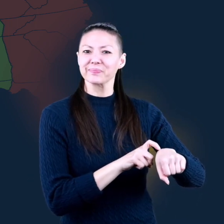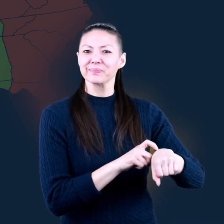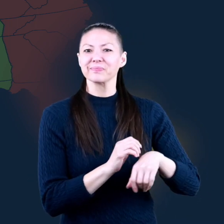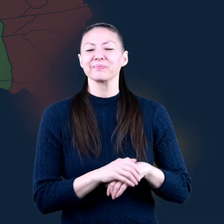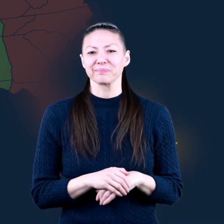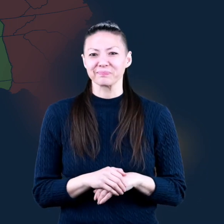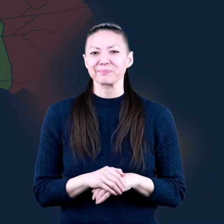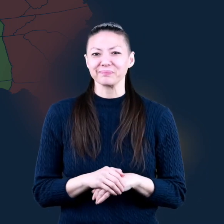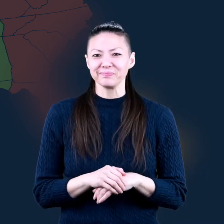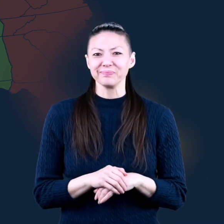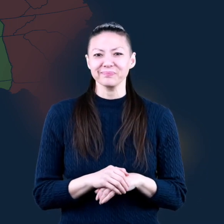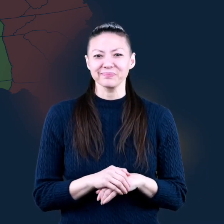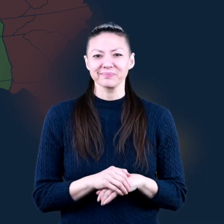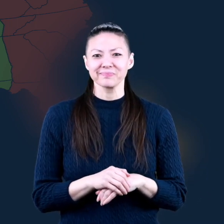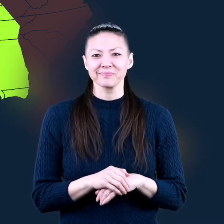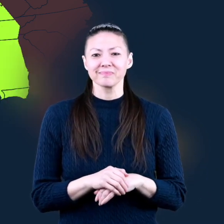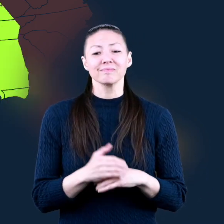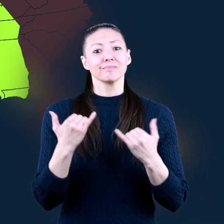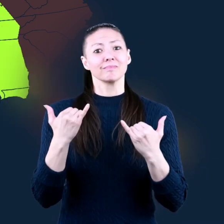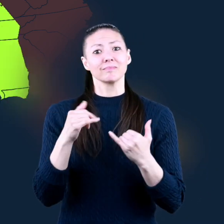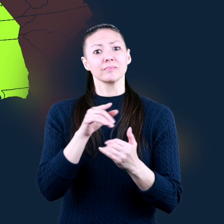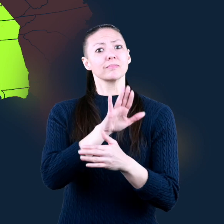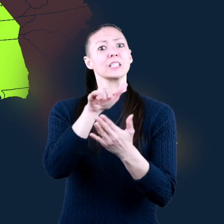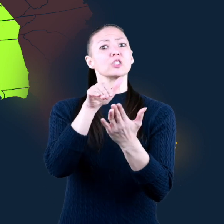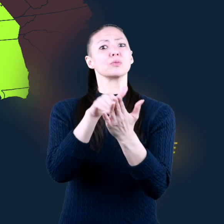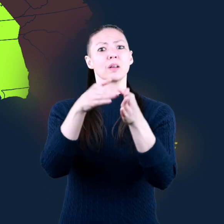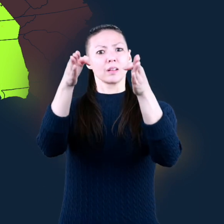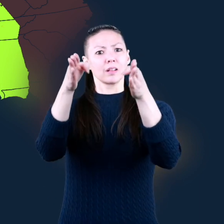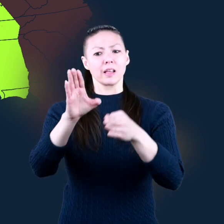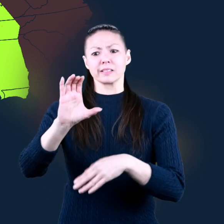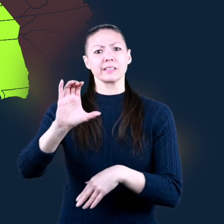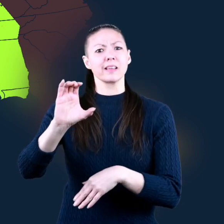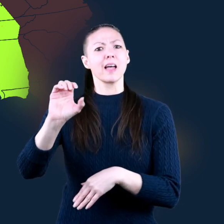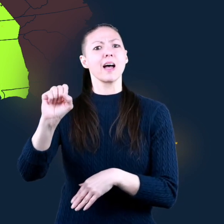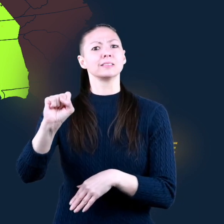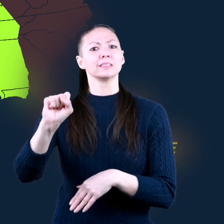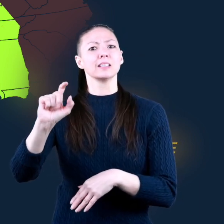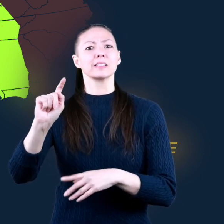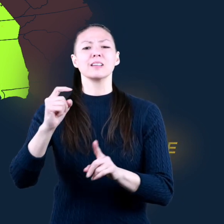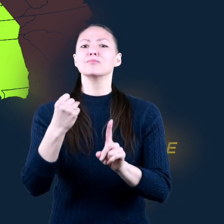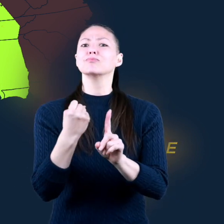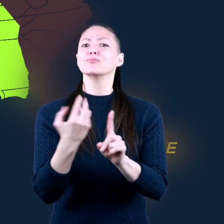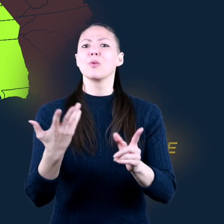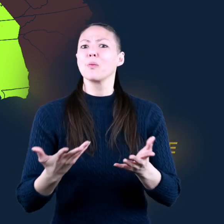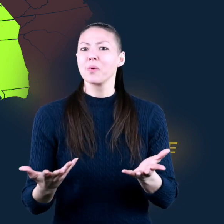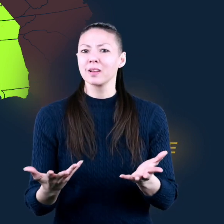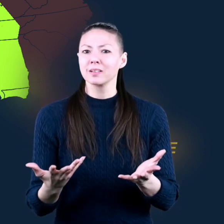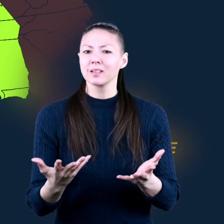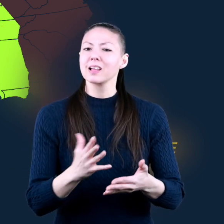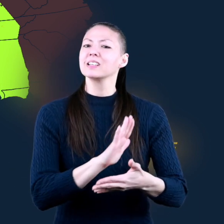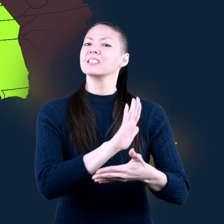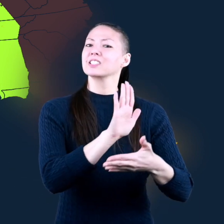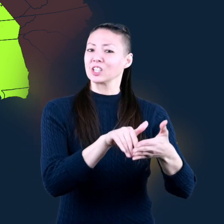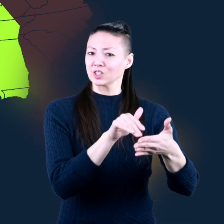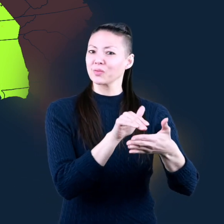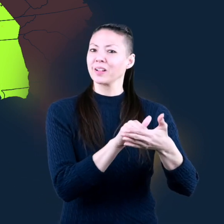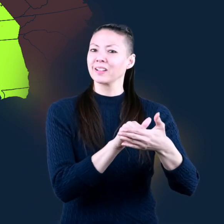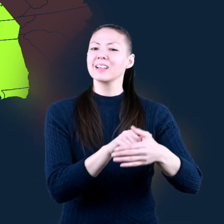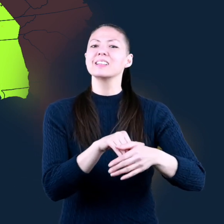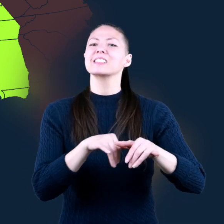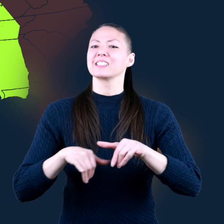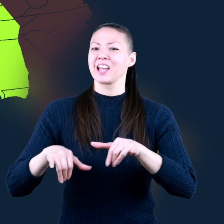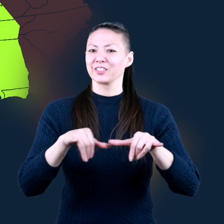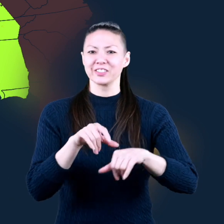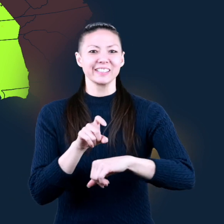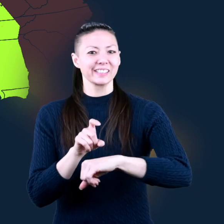for the mountain time zone. C.S.T. stands for Central Standard